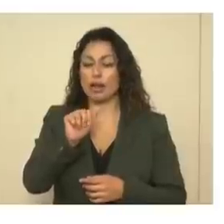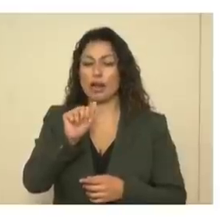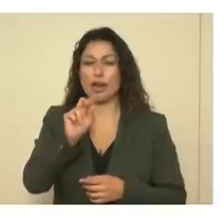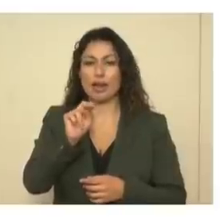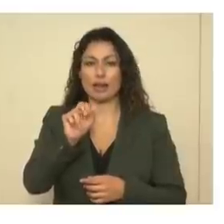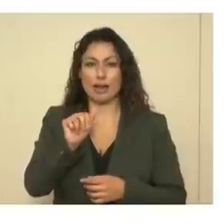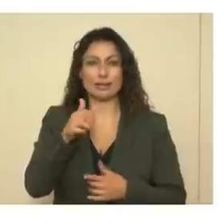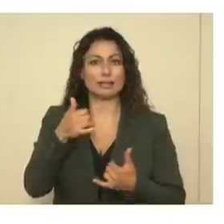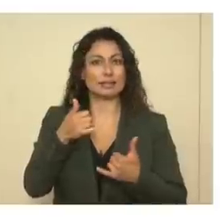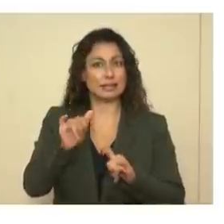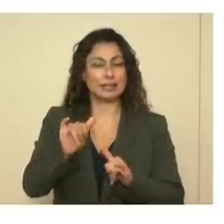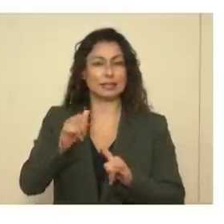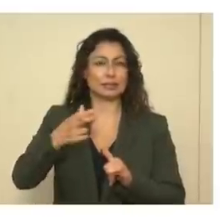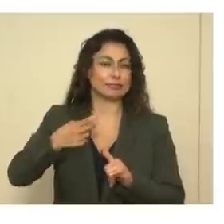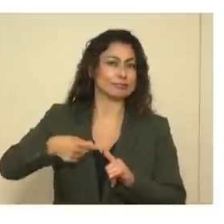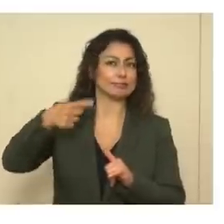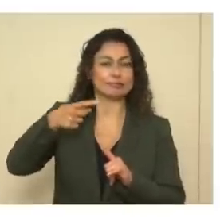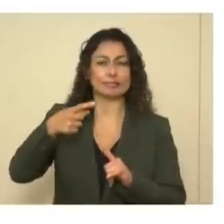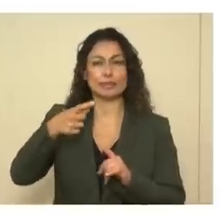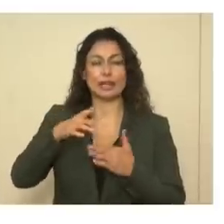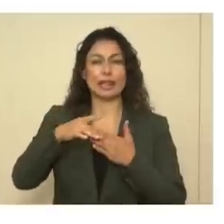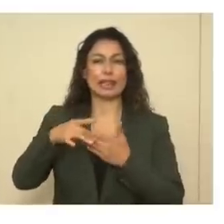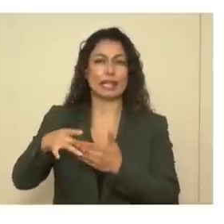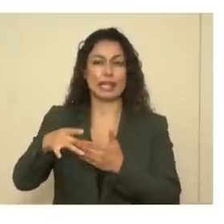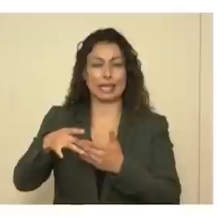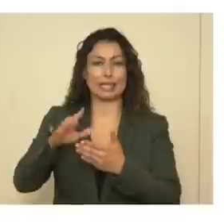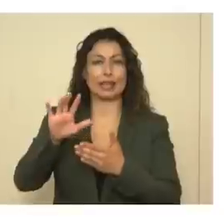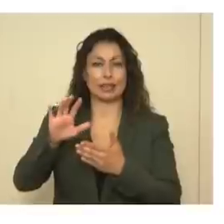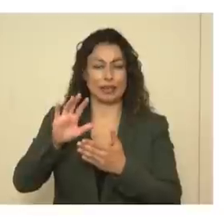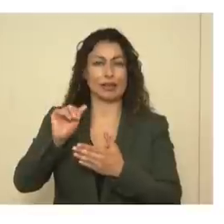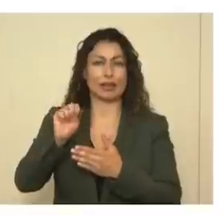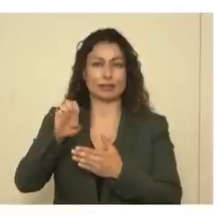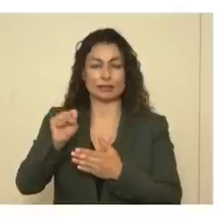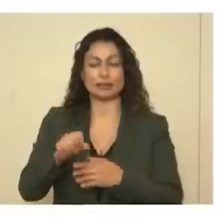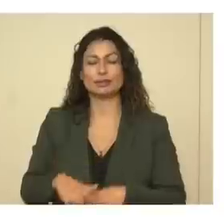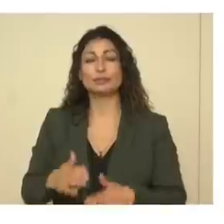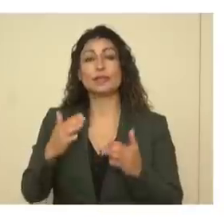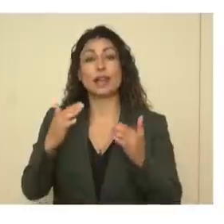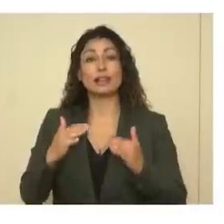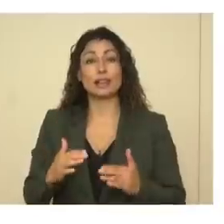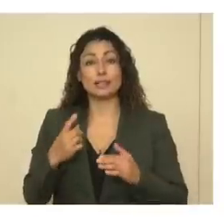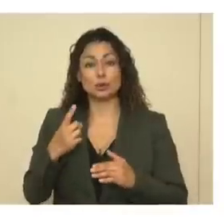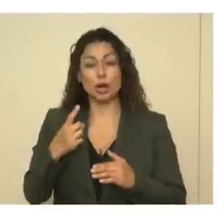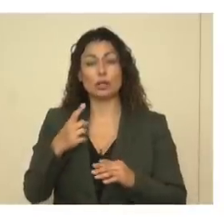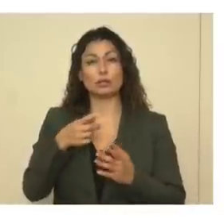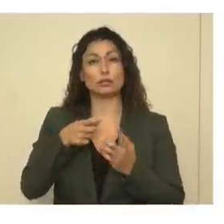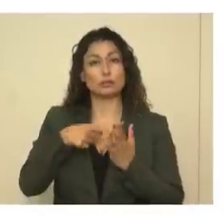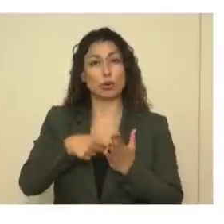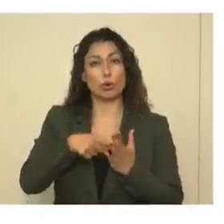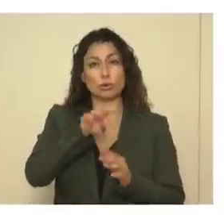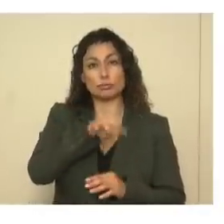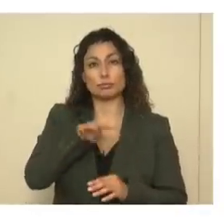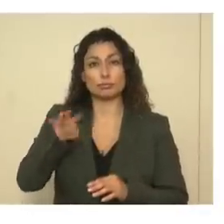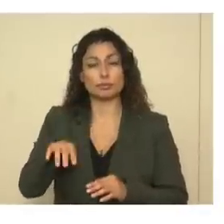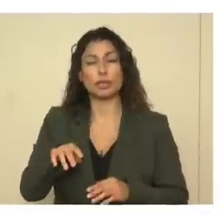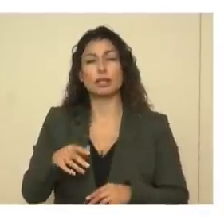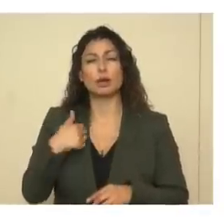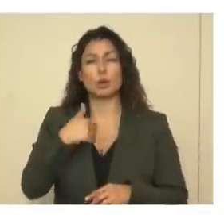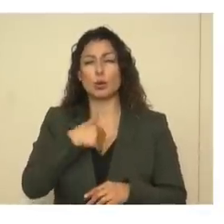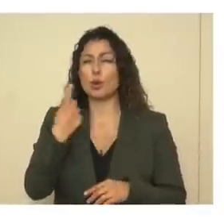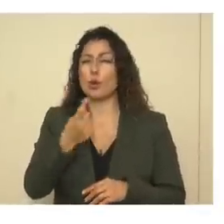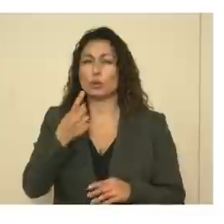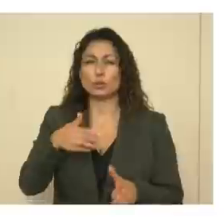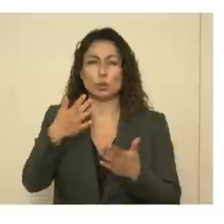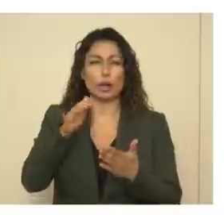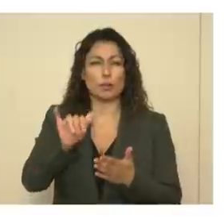in their case counts this week. The next slide is a bar chart that shows a couple things that we talk about each time.